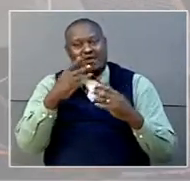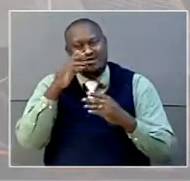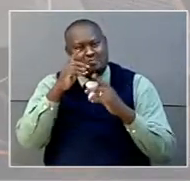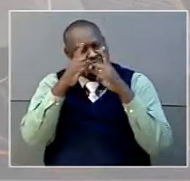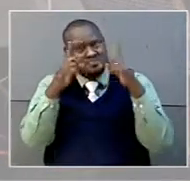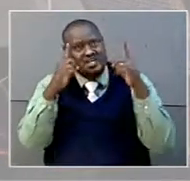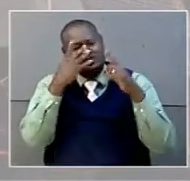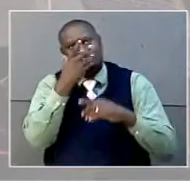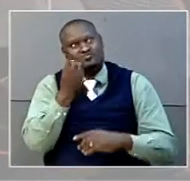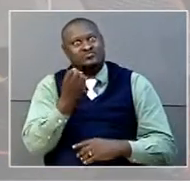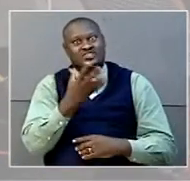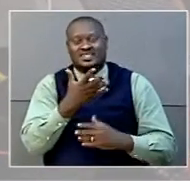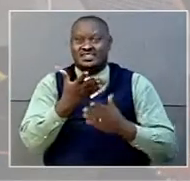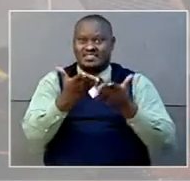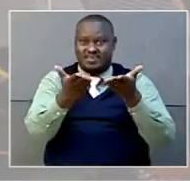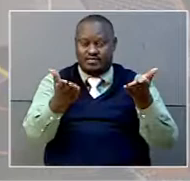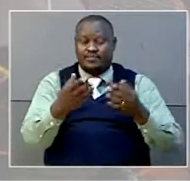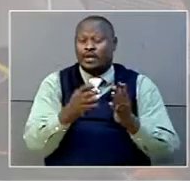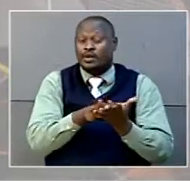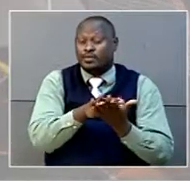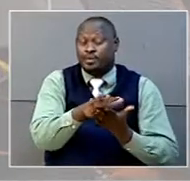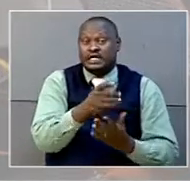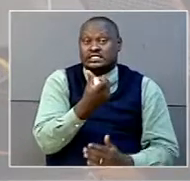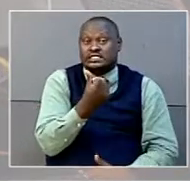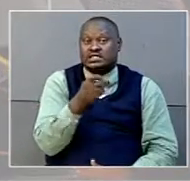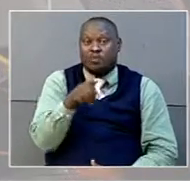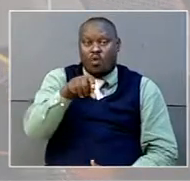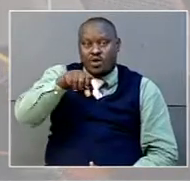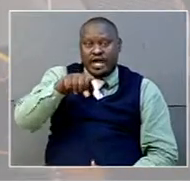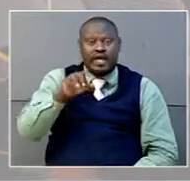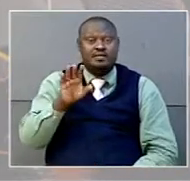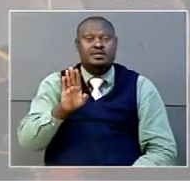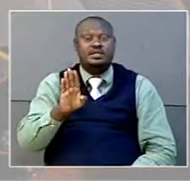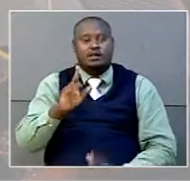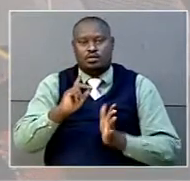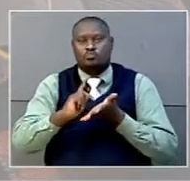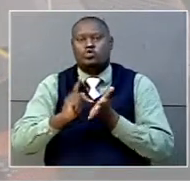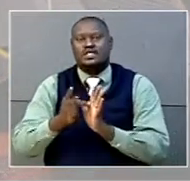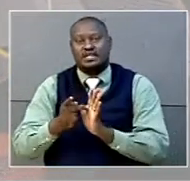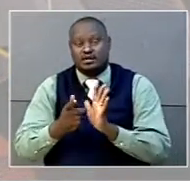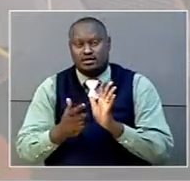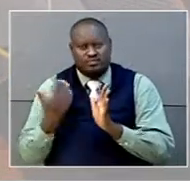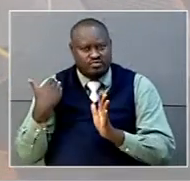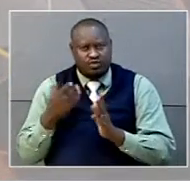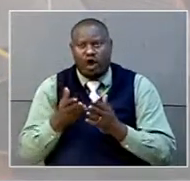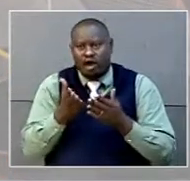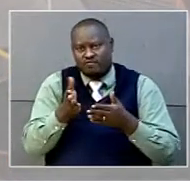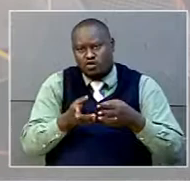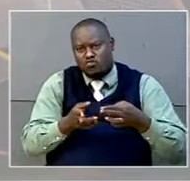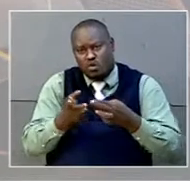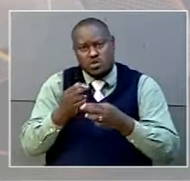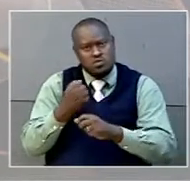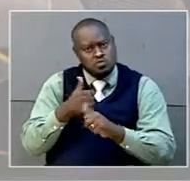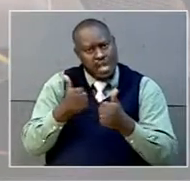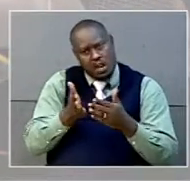internationally. The 6.9 billion shillings compensation project in terms of road construction works within